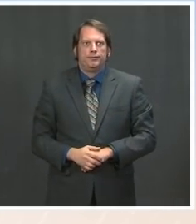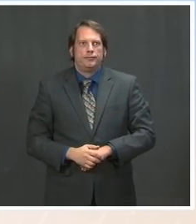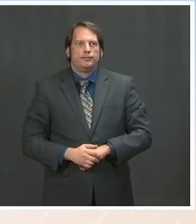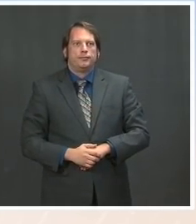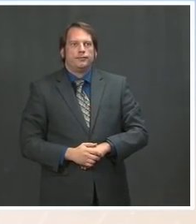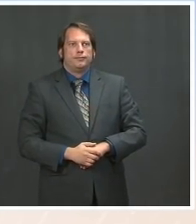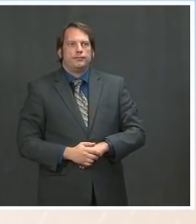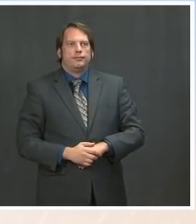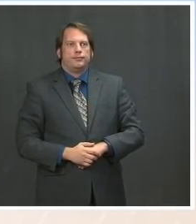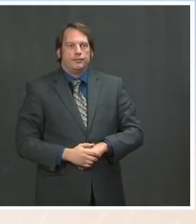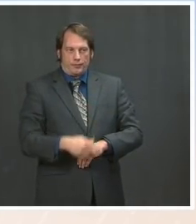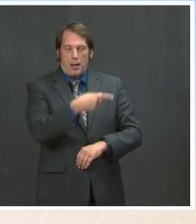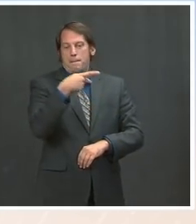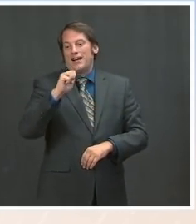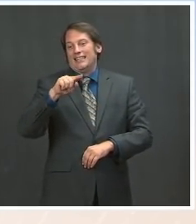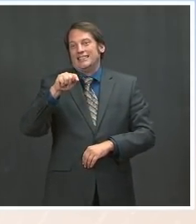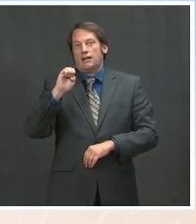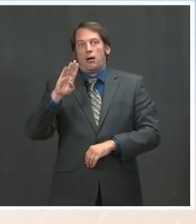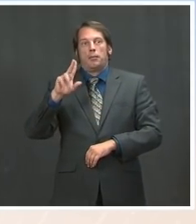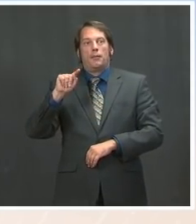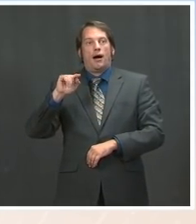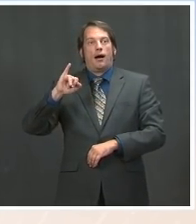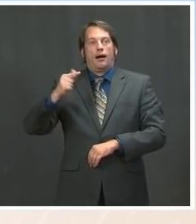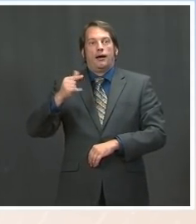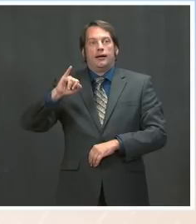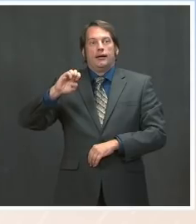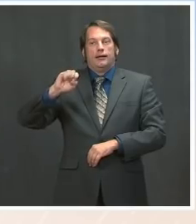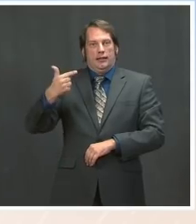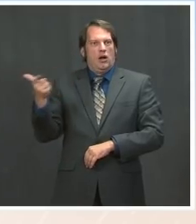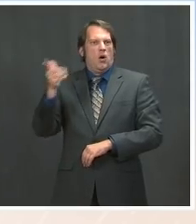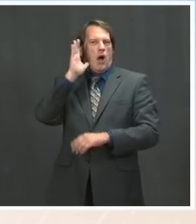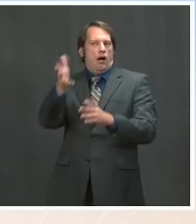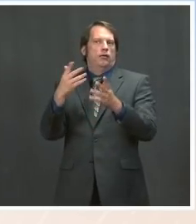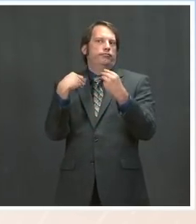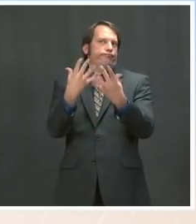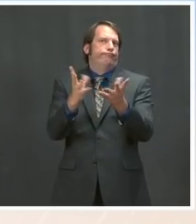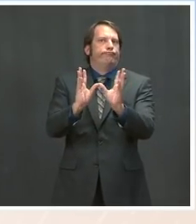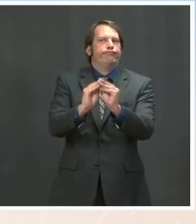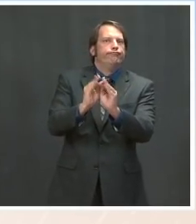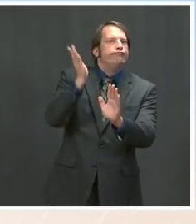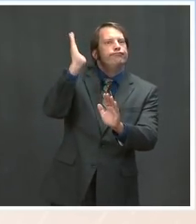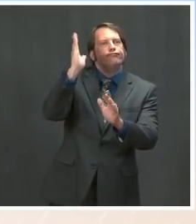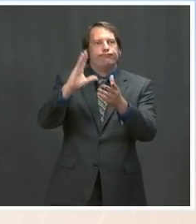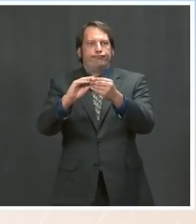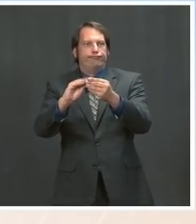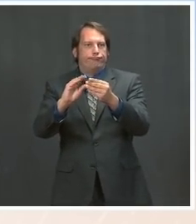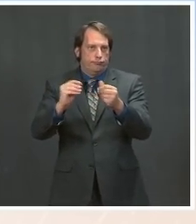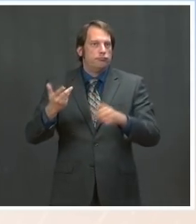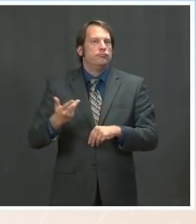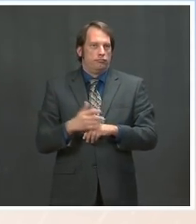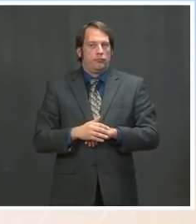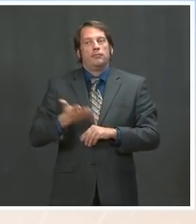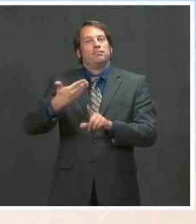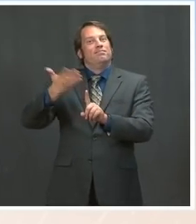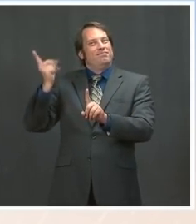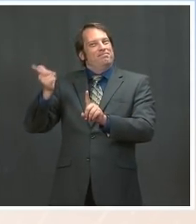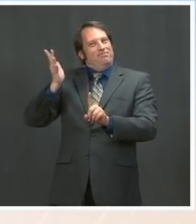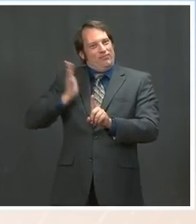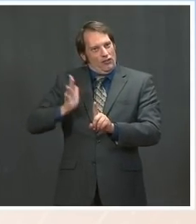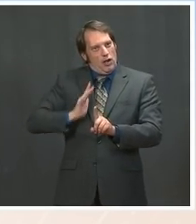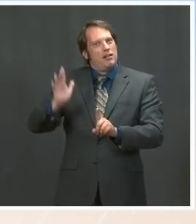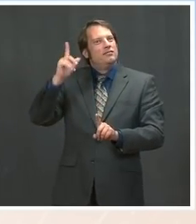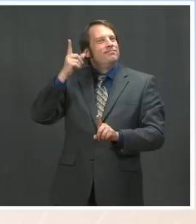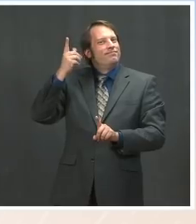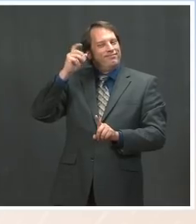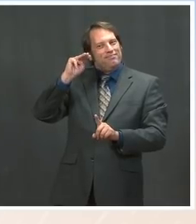bipartisan group of representatives and senators who are former mayors and governors. There are, of course, more former mayors and governors than just this group.